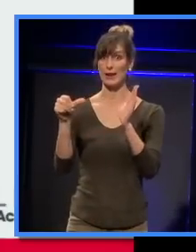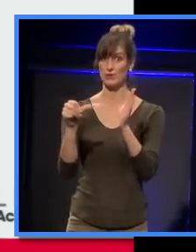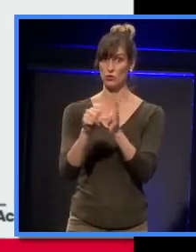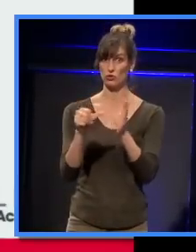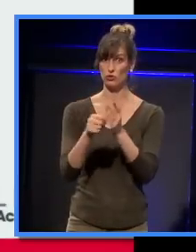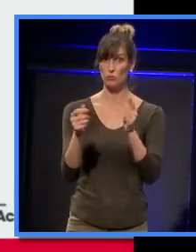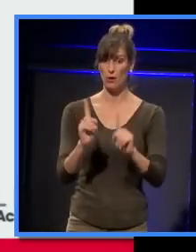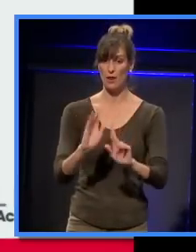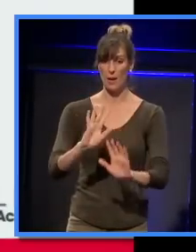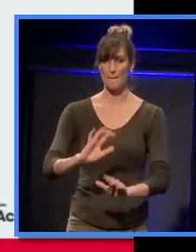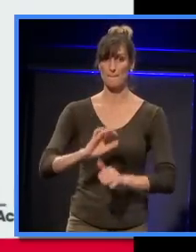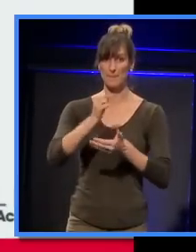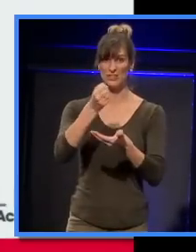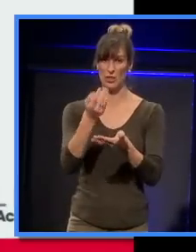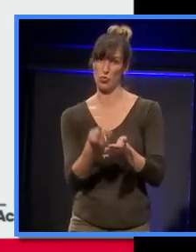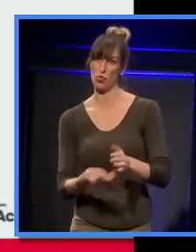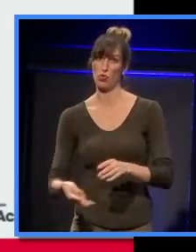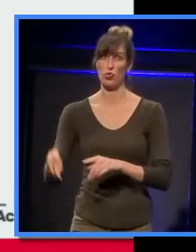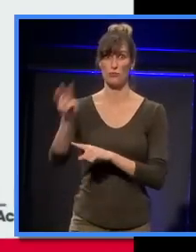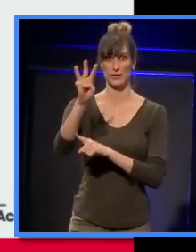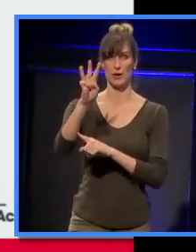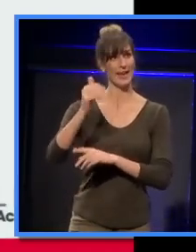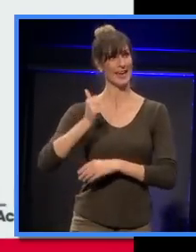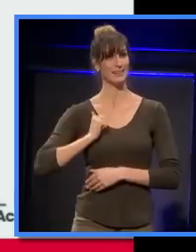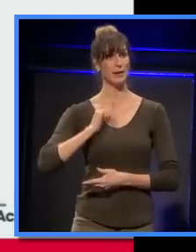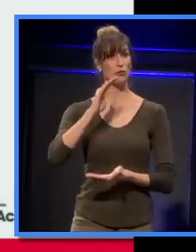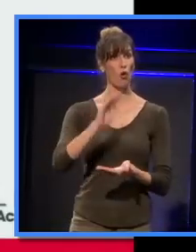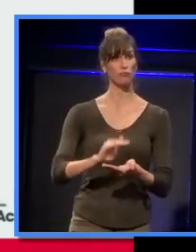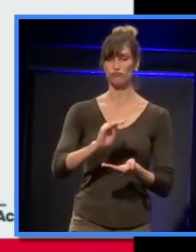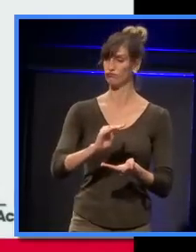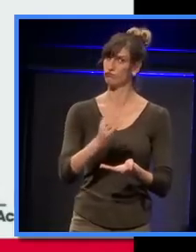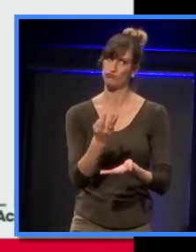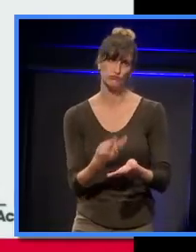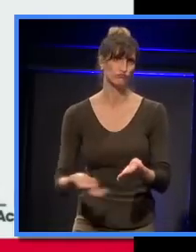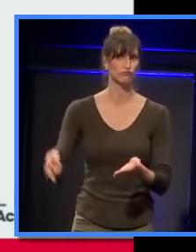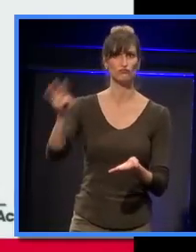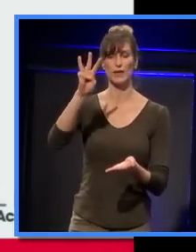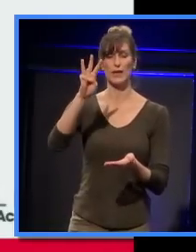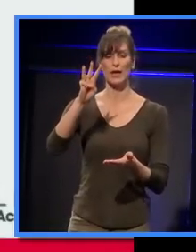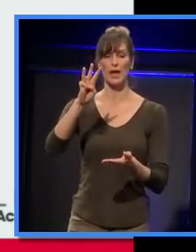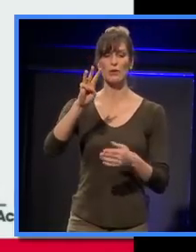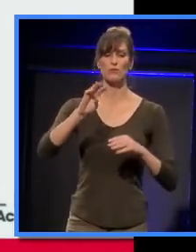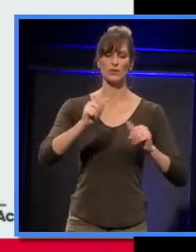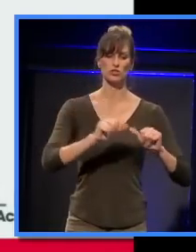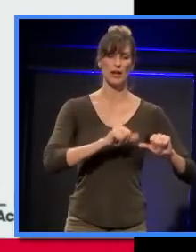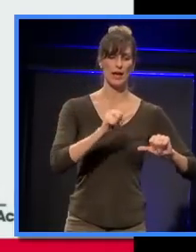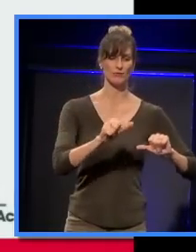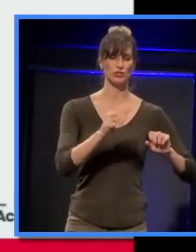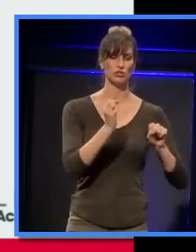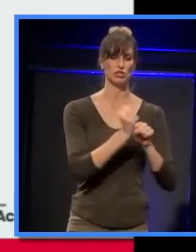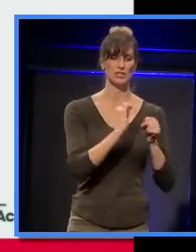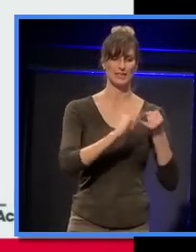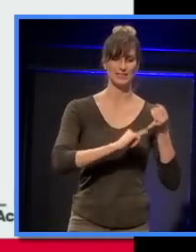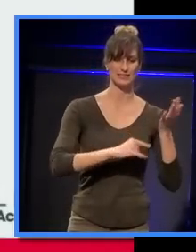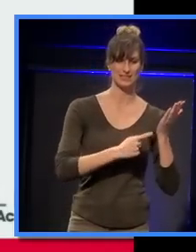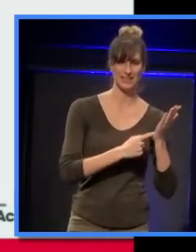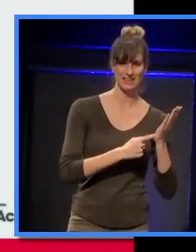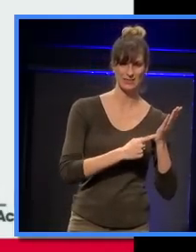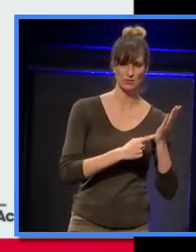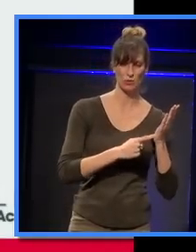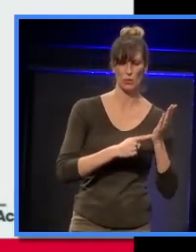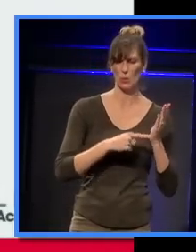three times the budget. It was just after the GFC, and so it went into a two-year